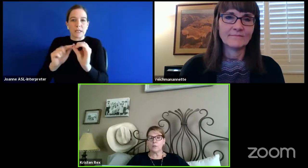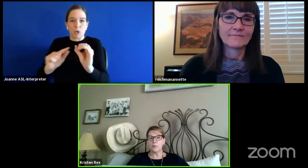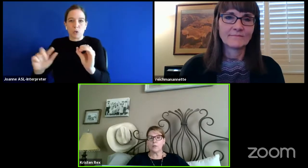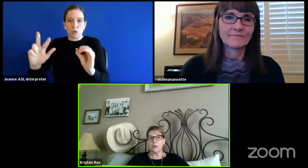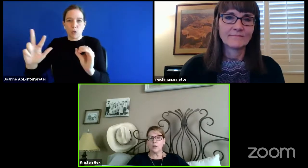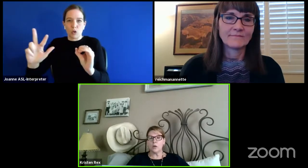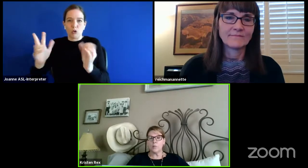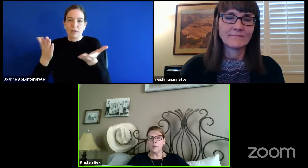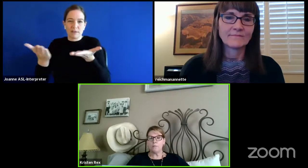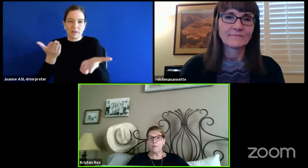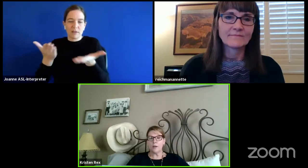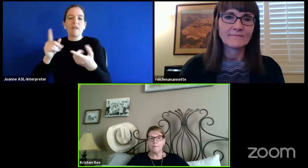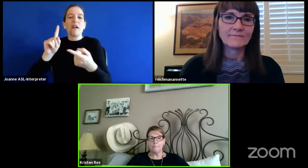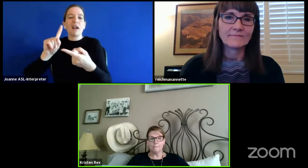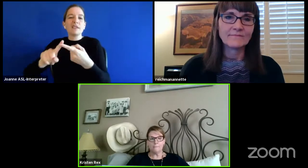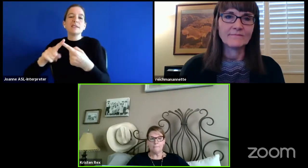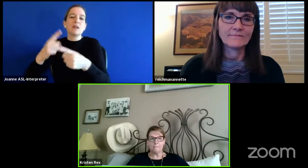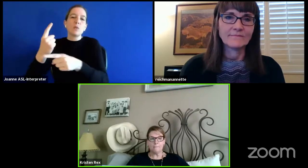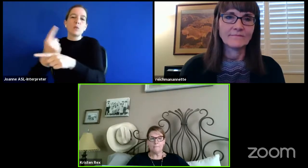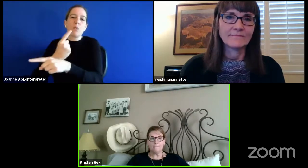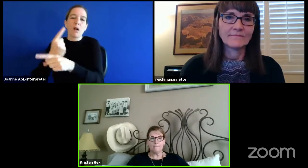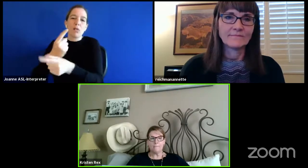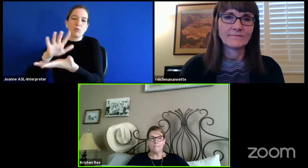regular schools are open for them.